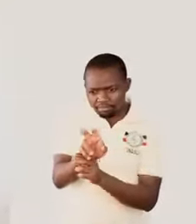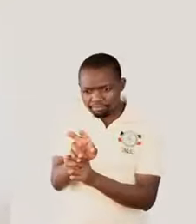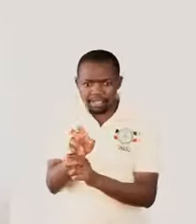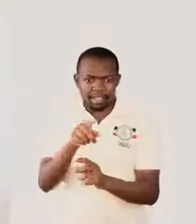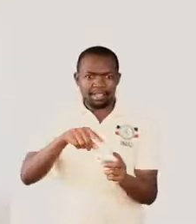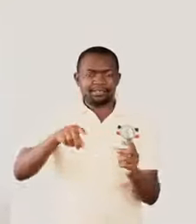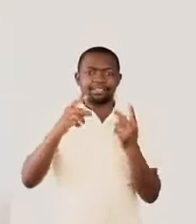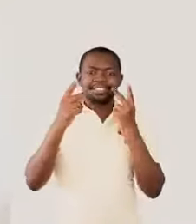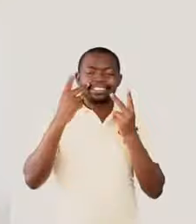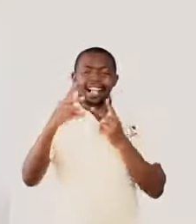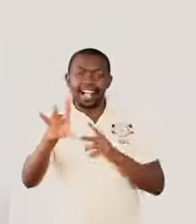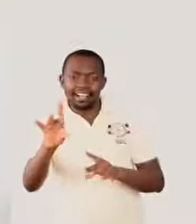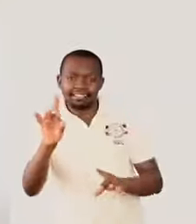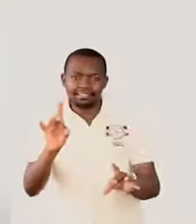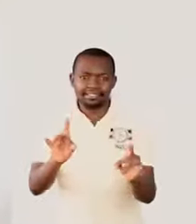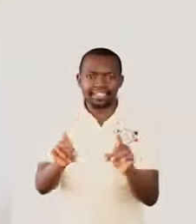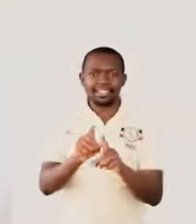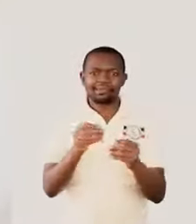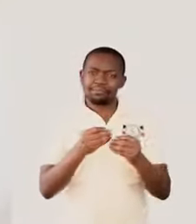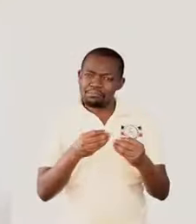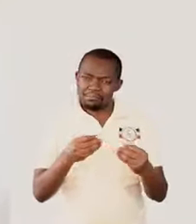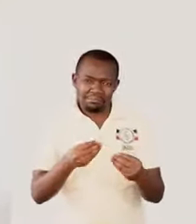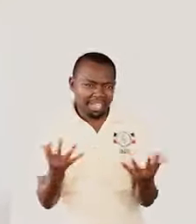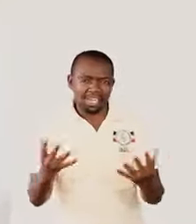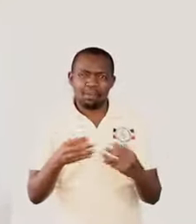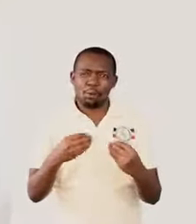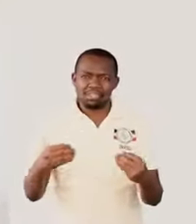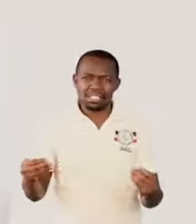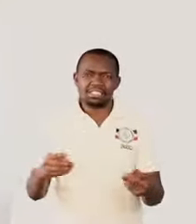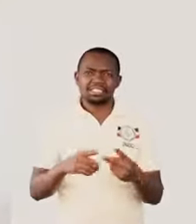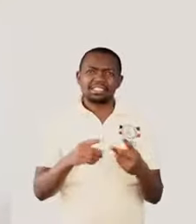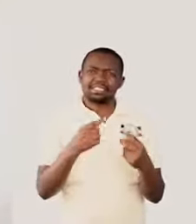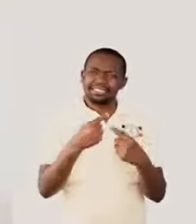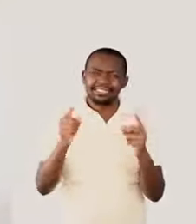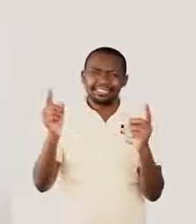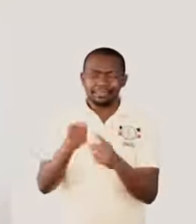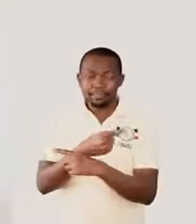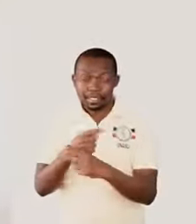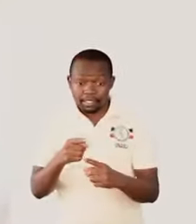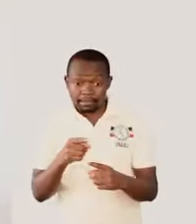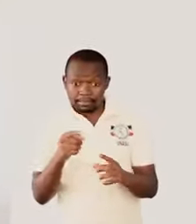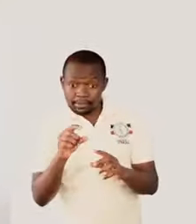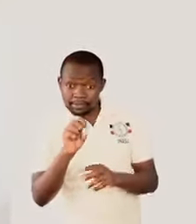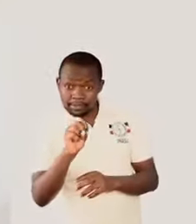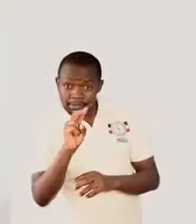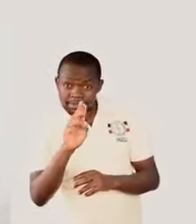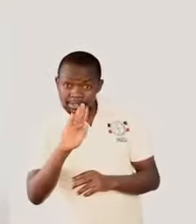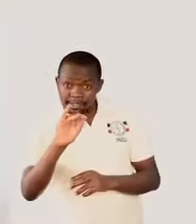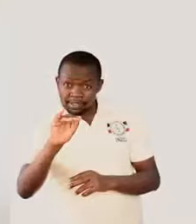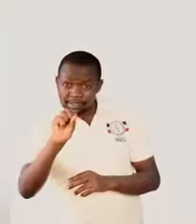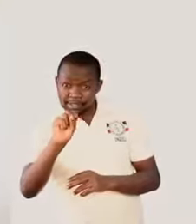and identify as many objects, as many materials, as many substances as we can get.